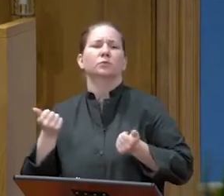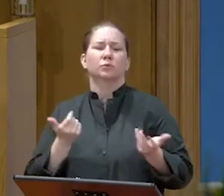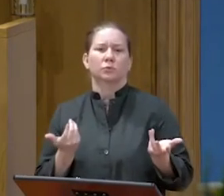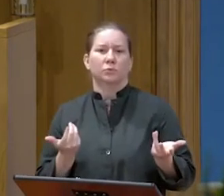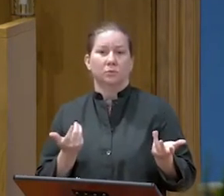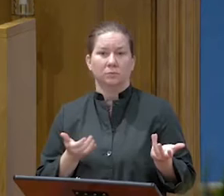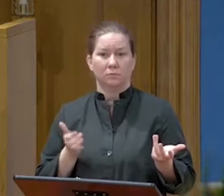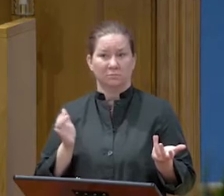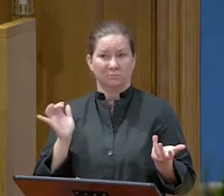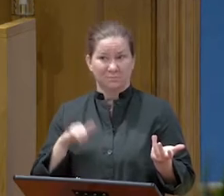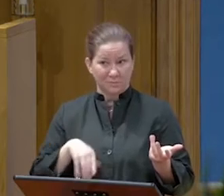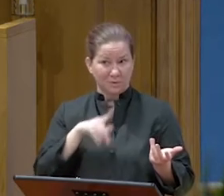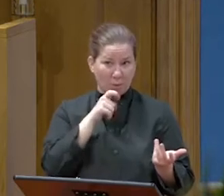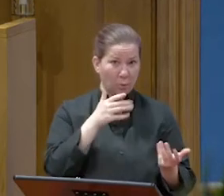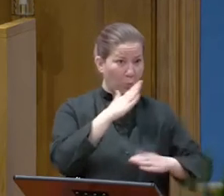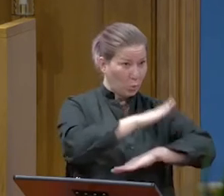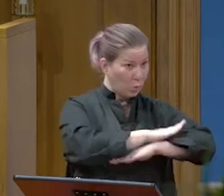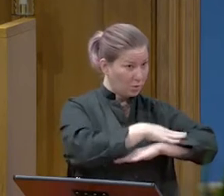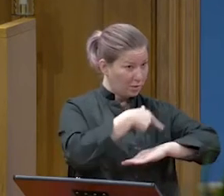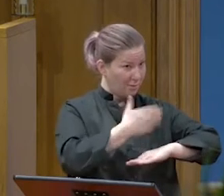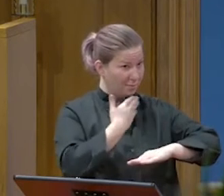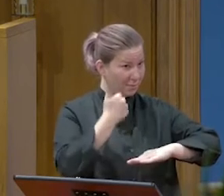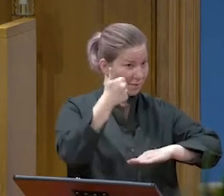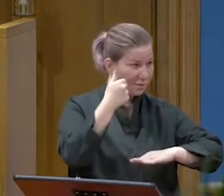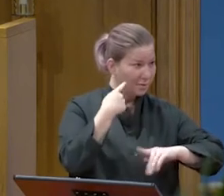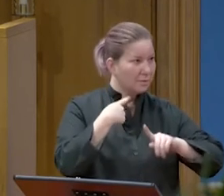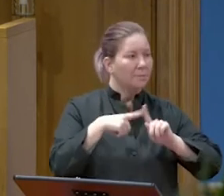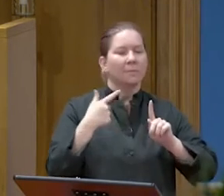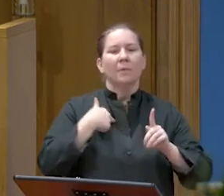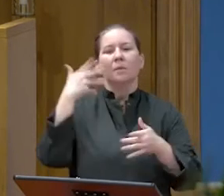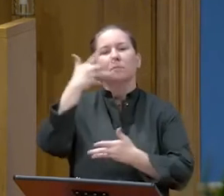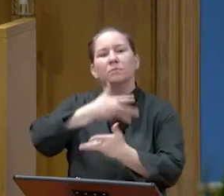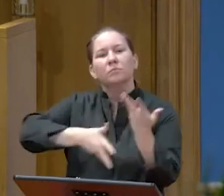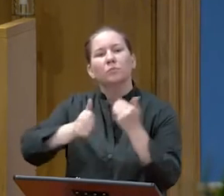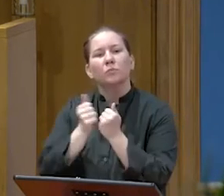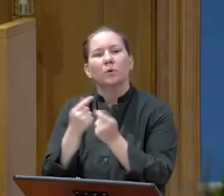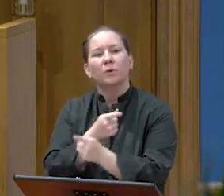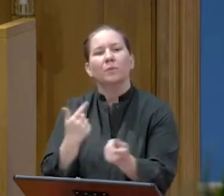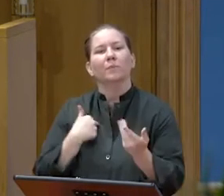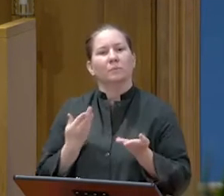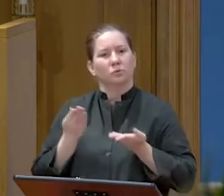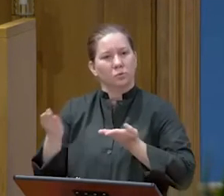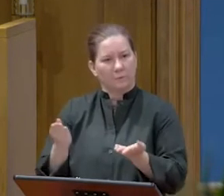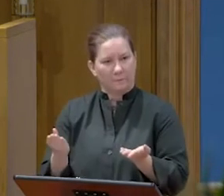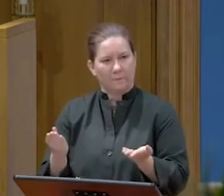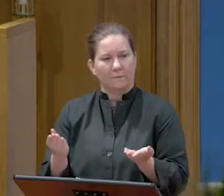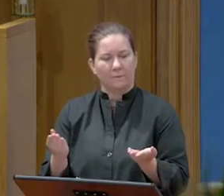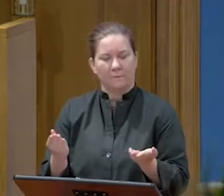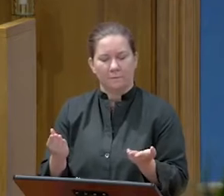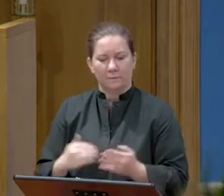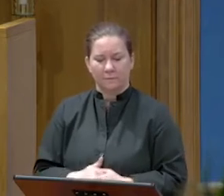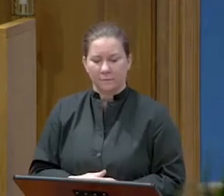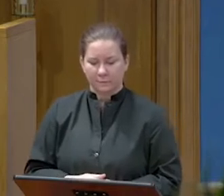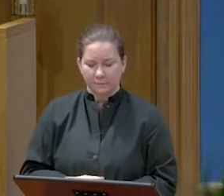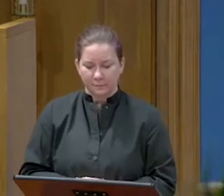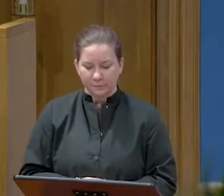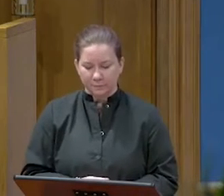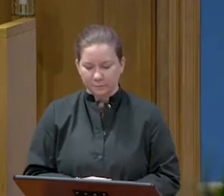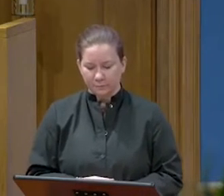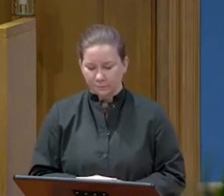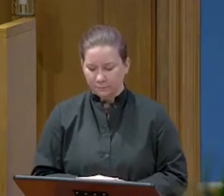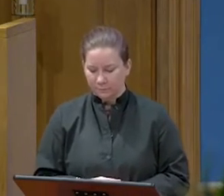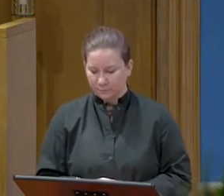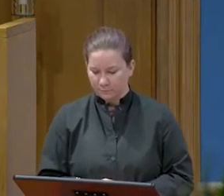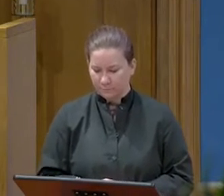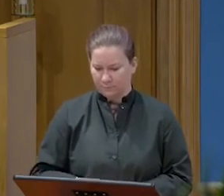the one at the table? But I am among you as the one who serves. You are those who have stood